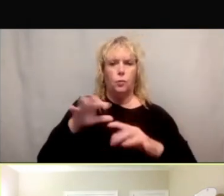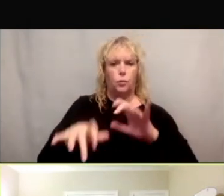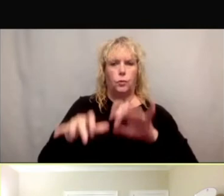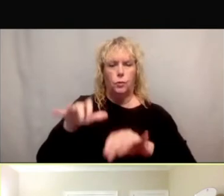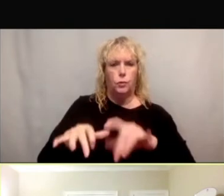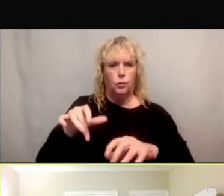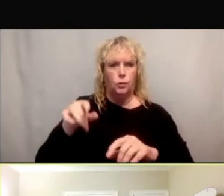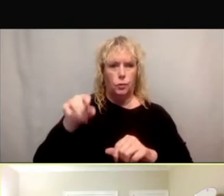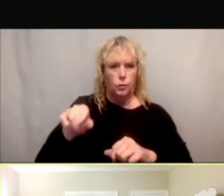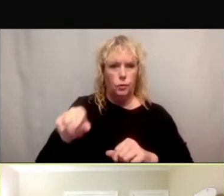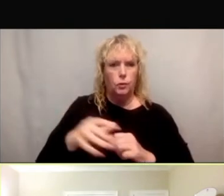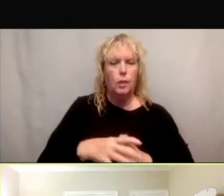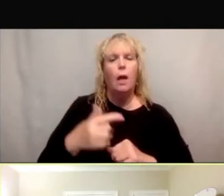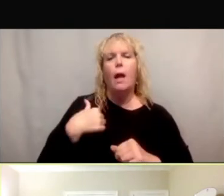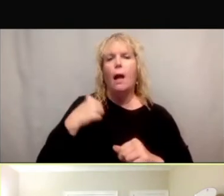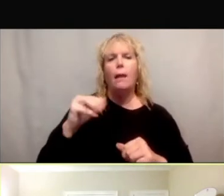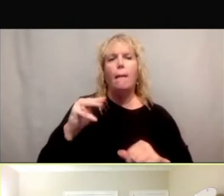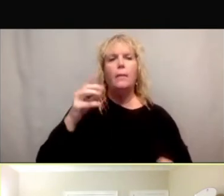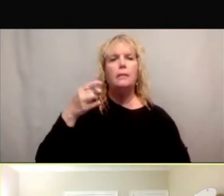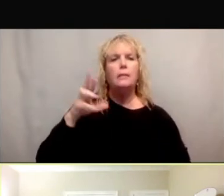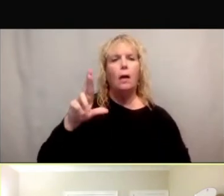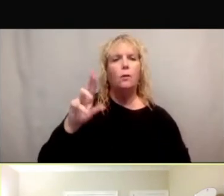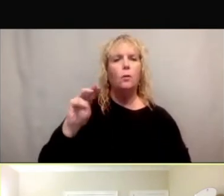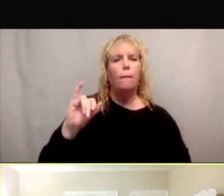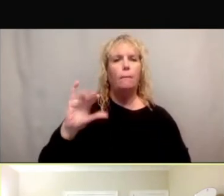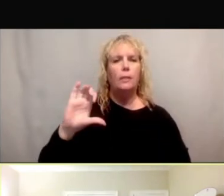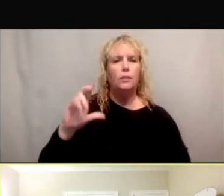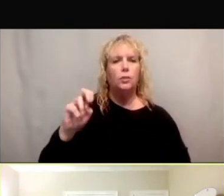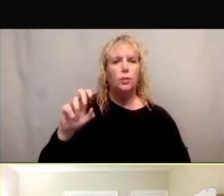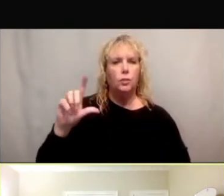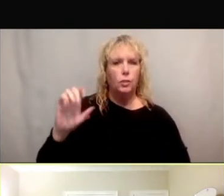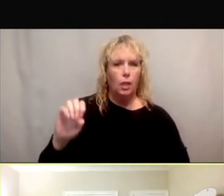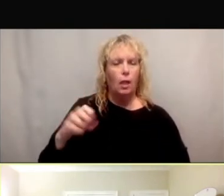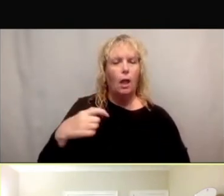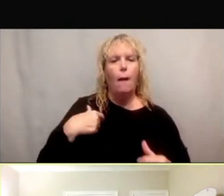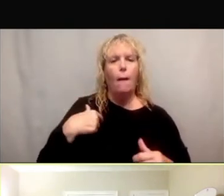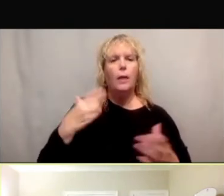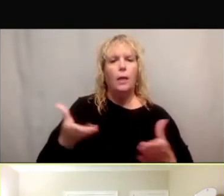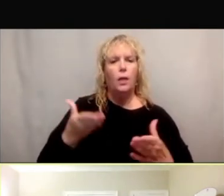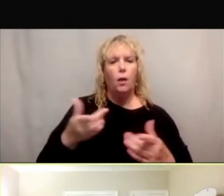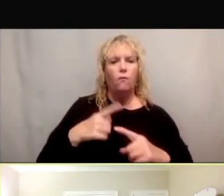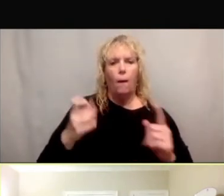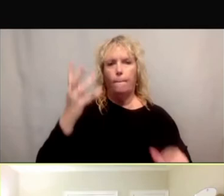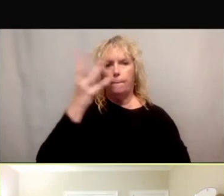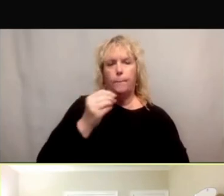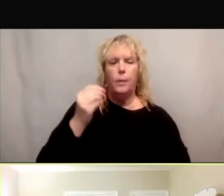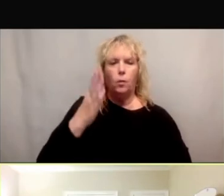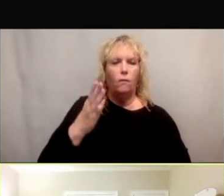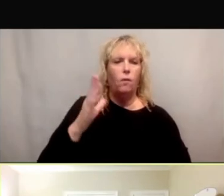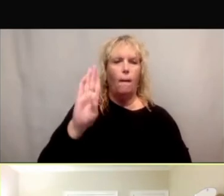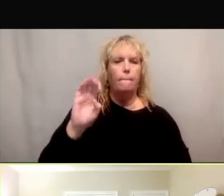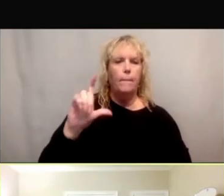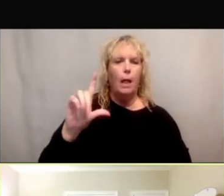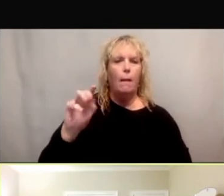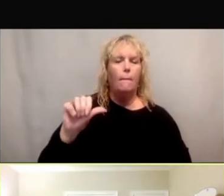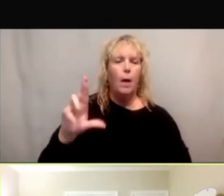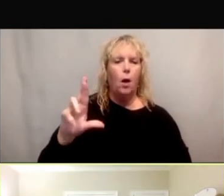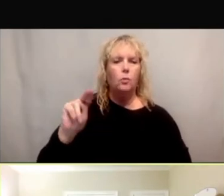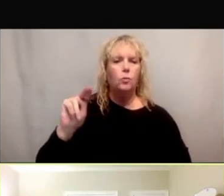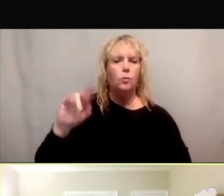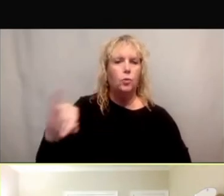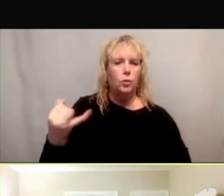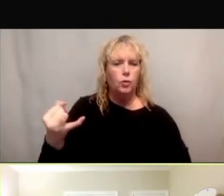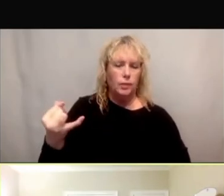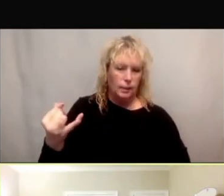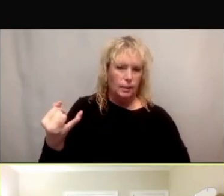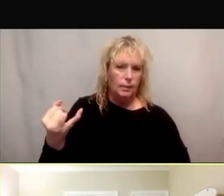Michelle Diabondo, and I am joining you today from beautiful Belmar, New Jersey, and it is a beach day, just so you